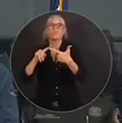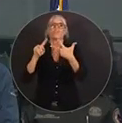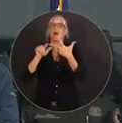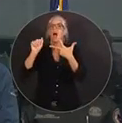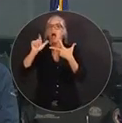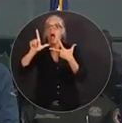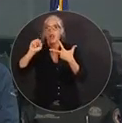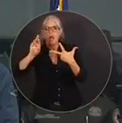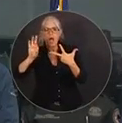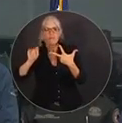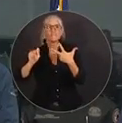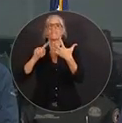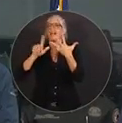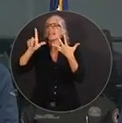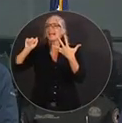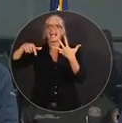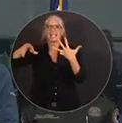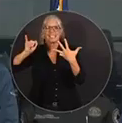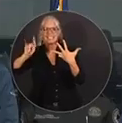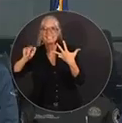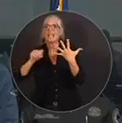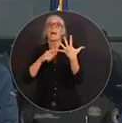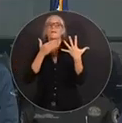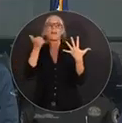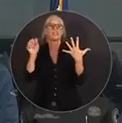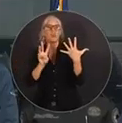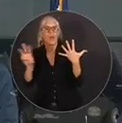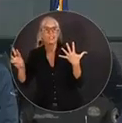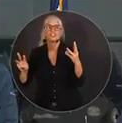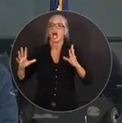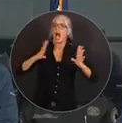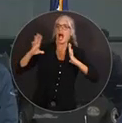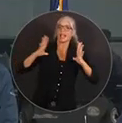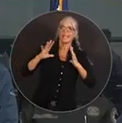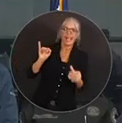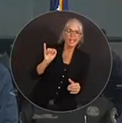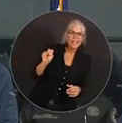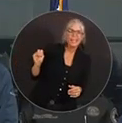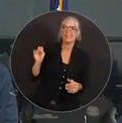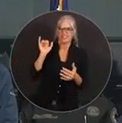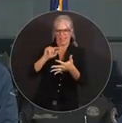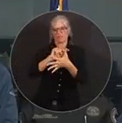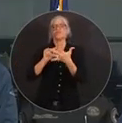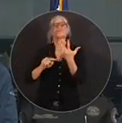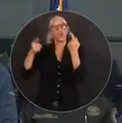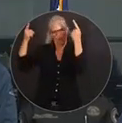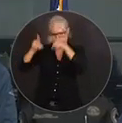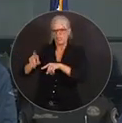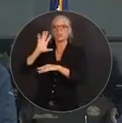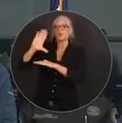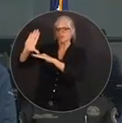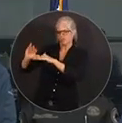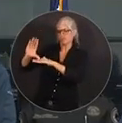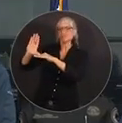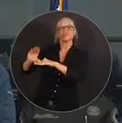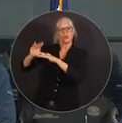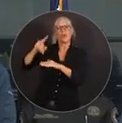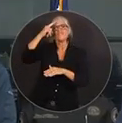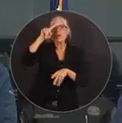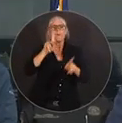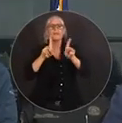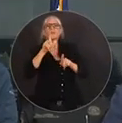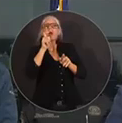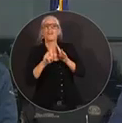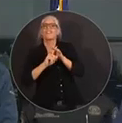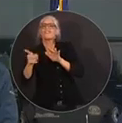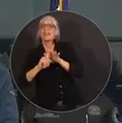Western, Holiday Inns. They're all on board to be able to do this and help Floridians when they're in need, so we appreciate